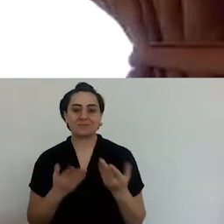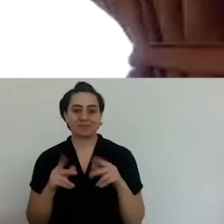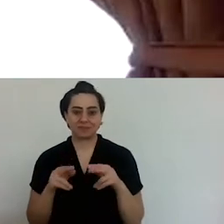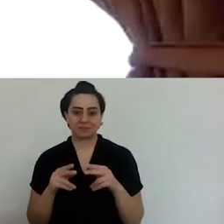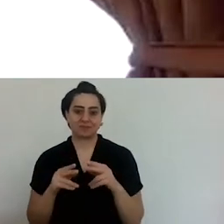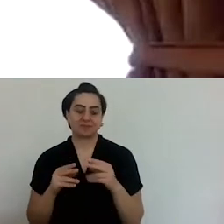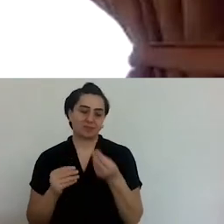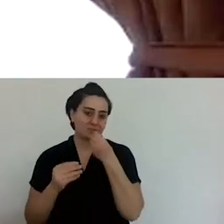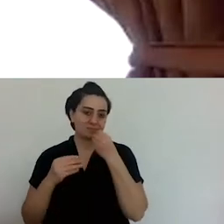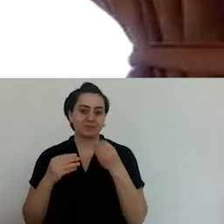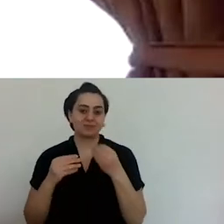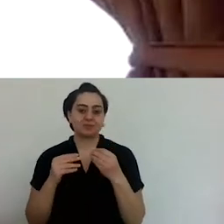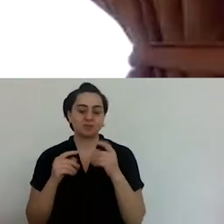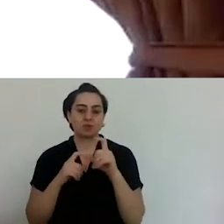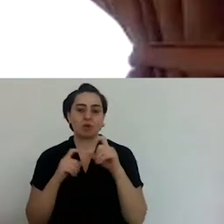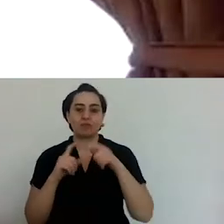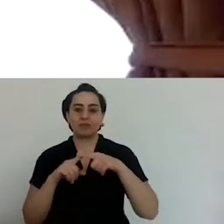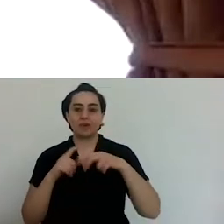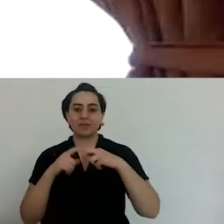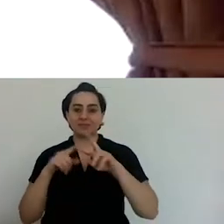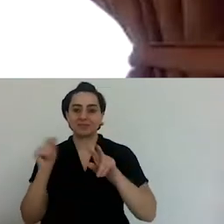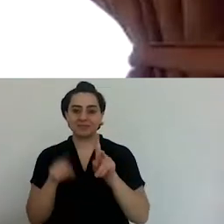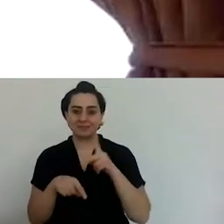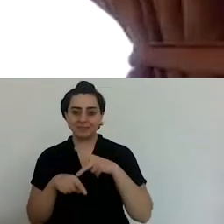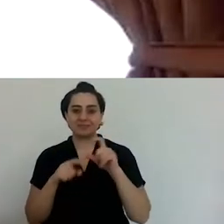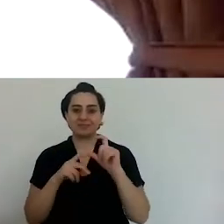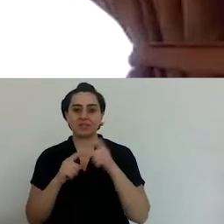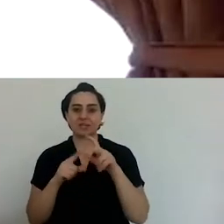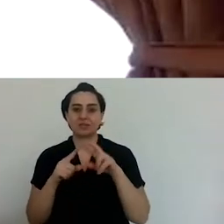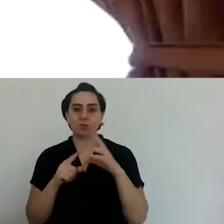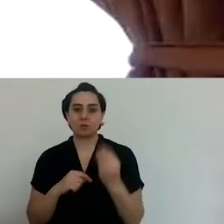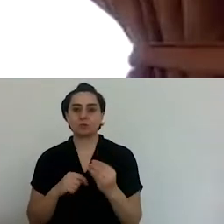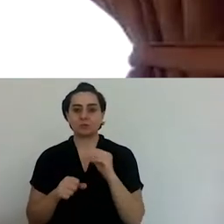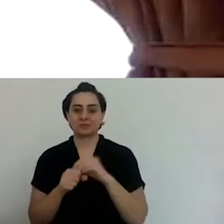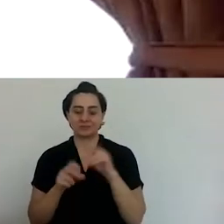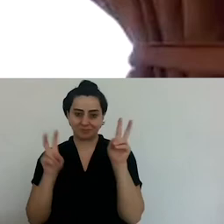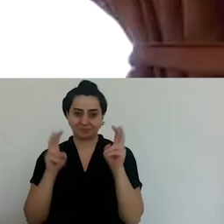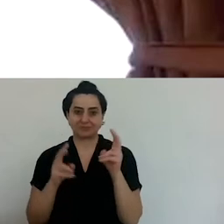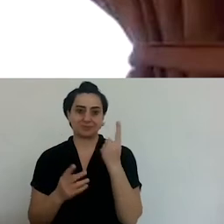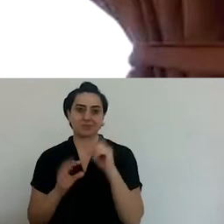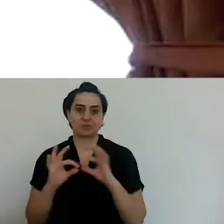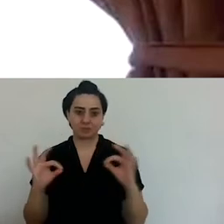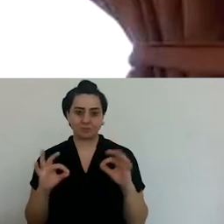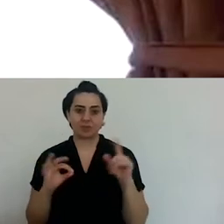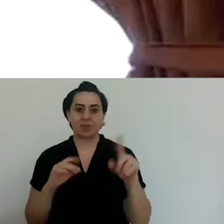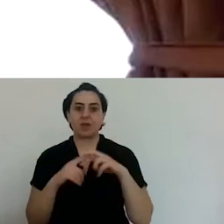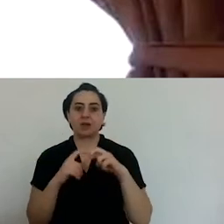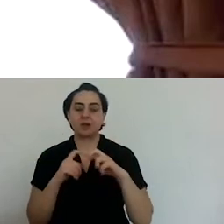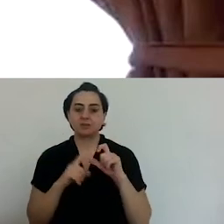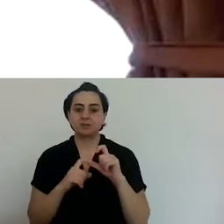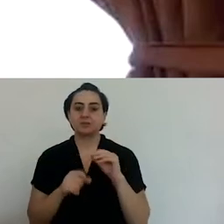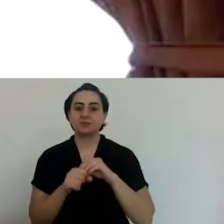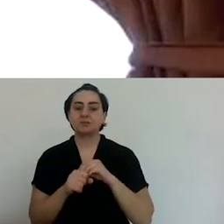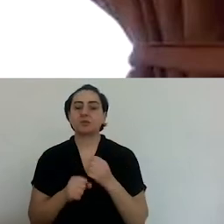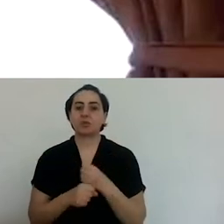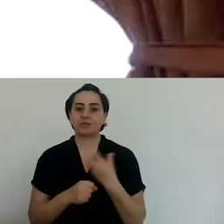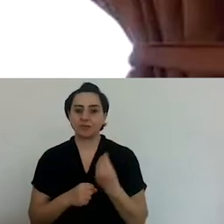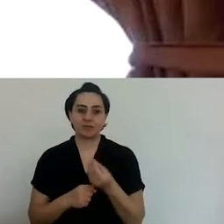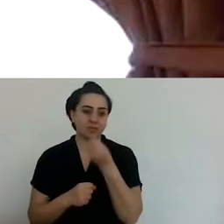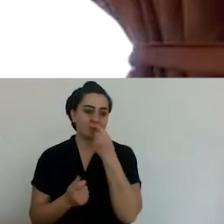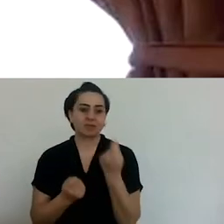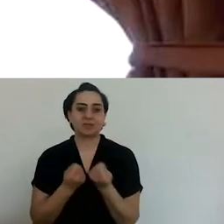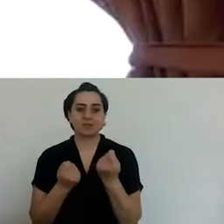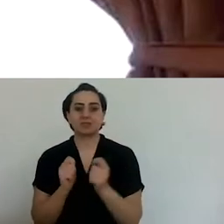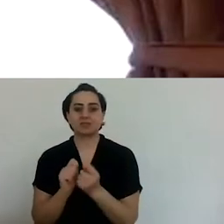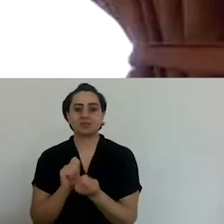hosts her readers in her home with her sociable style. She works as a translator of cookbooks at Araş Publishing